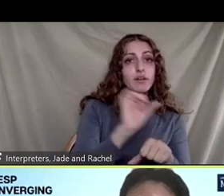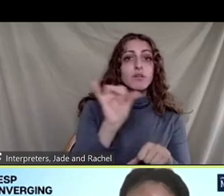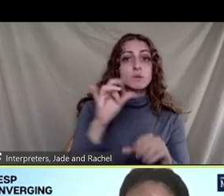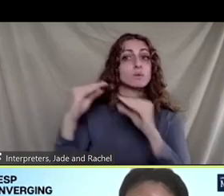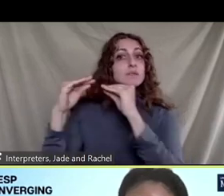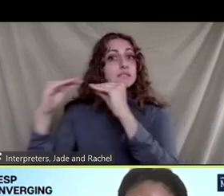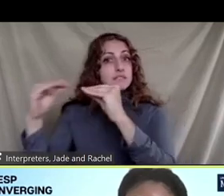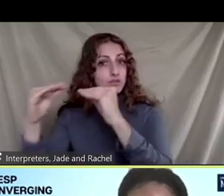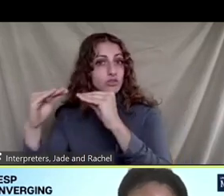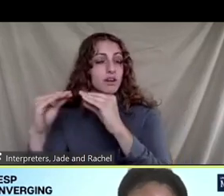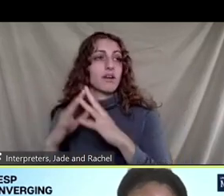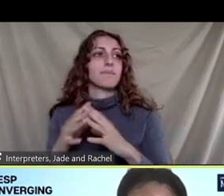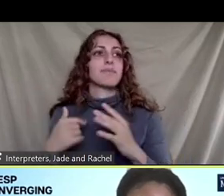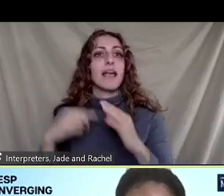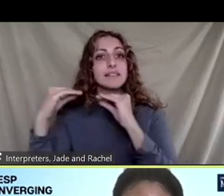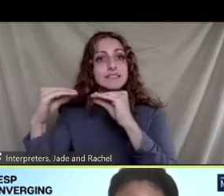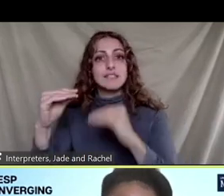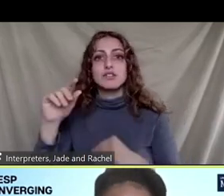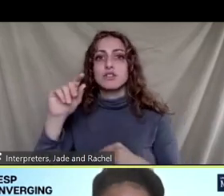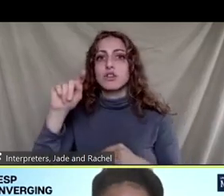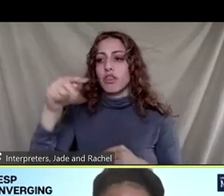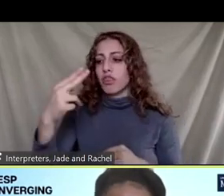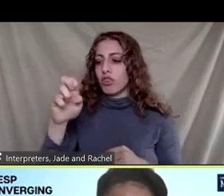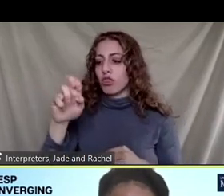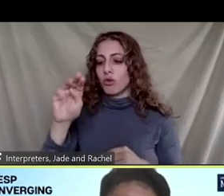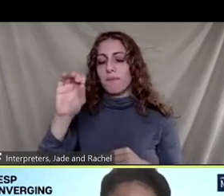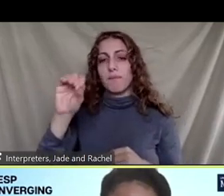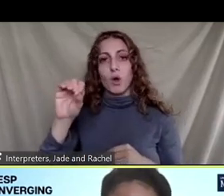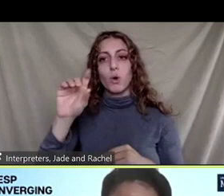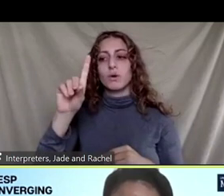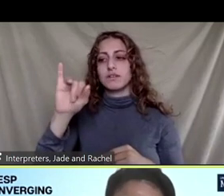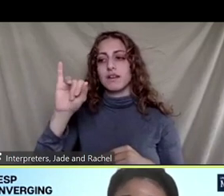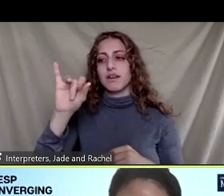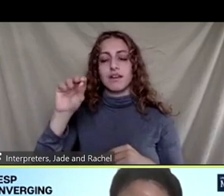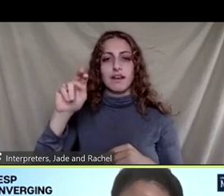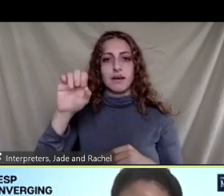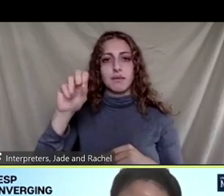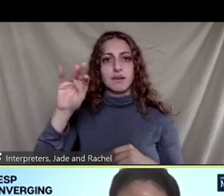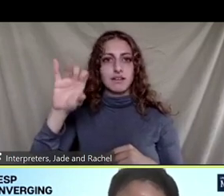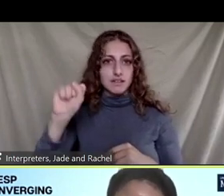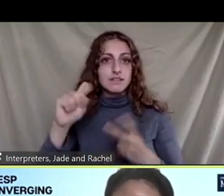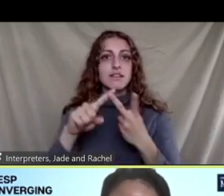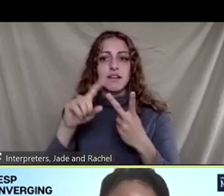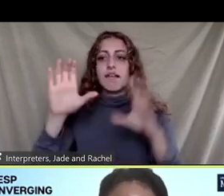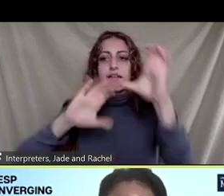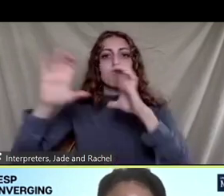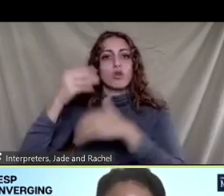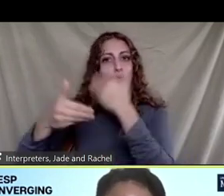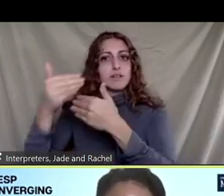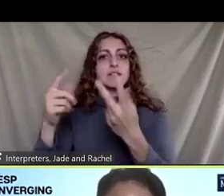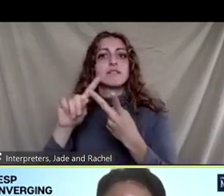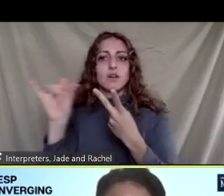uh thermodynamics i teach chemical process analysis i teach uh technology of air pollution control and